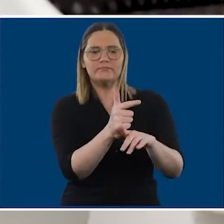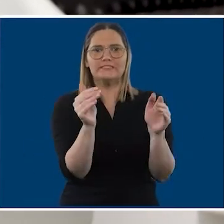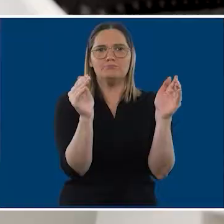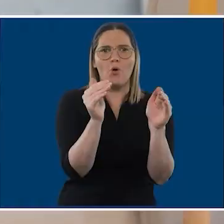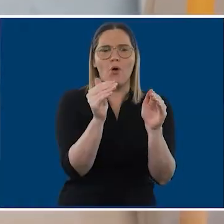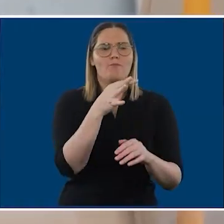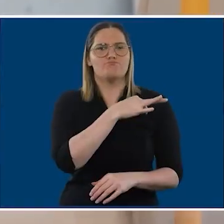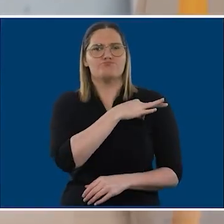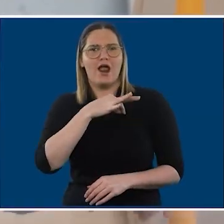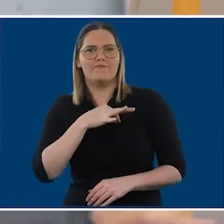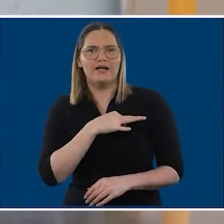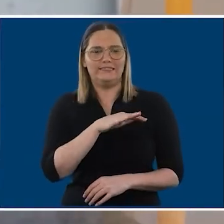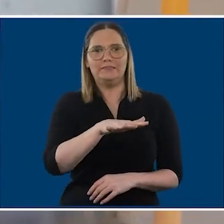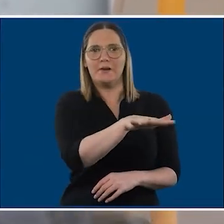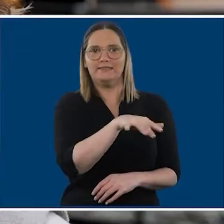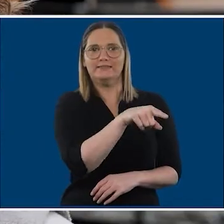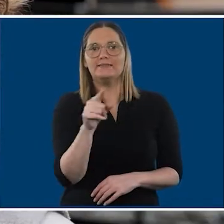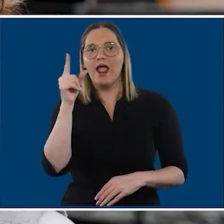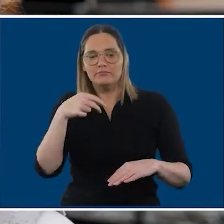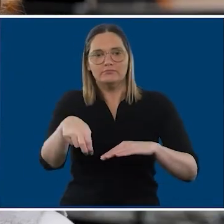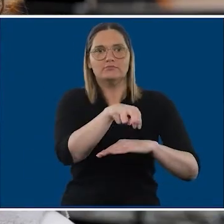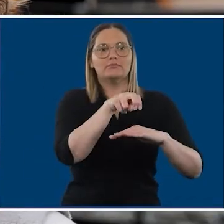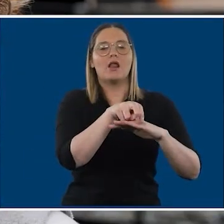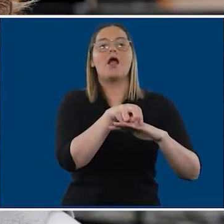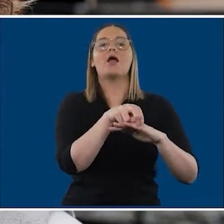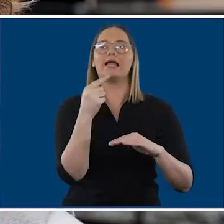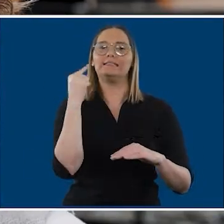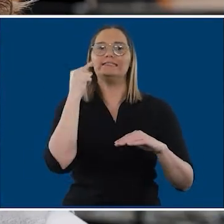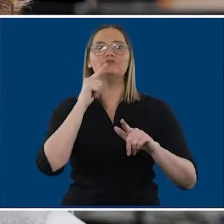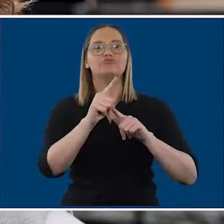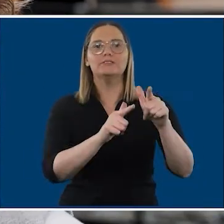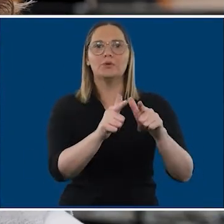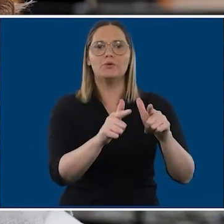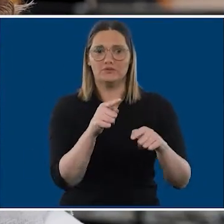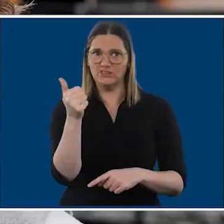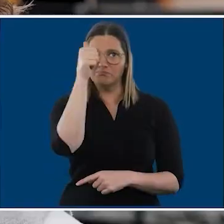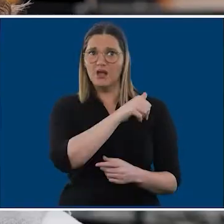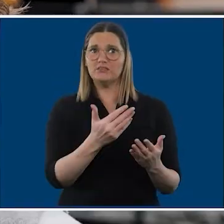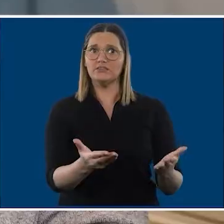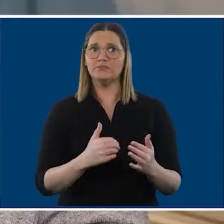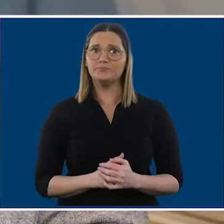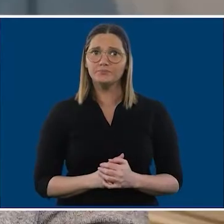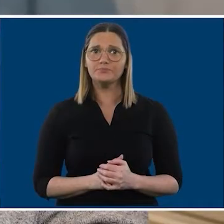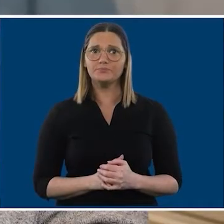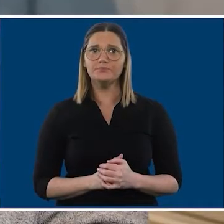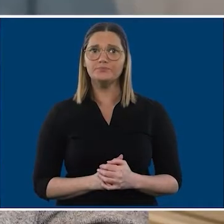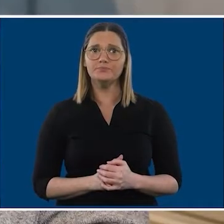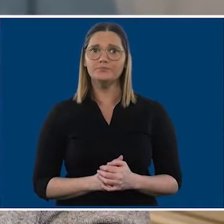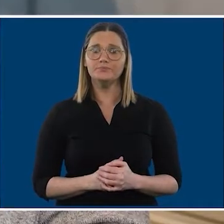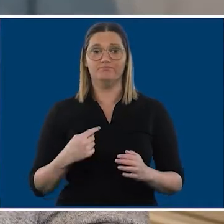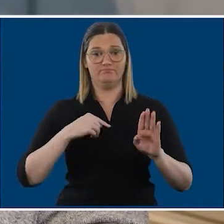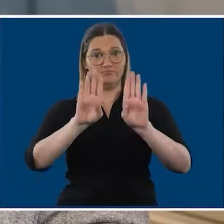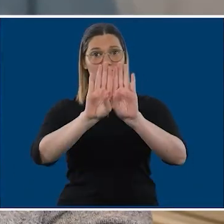can feel more private and more contained and more in control of your environment and that's really clever design. Being able to